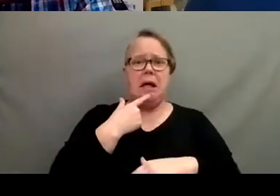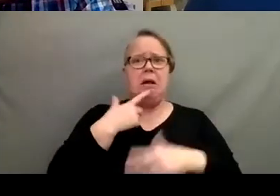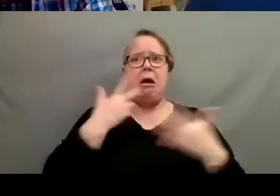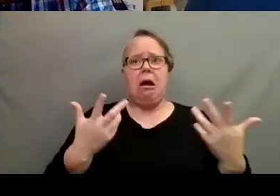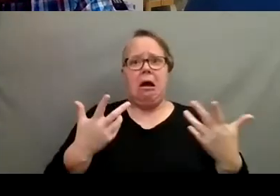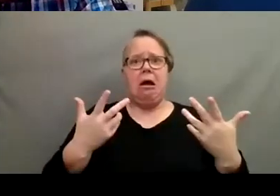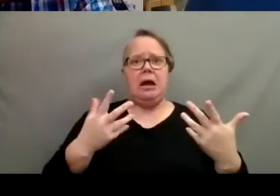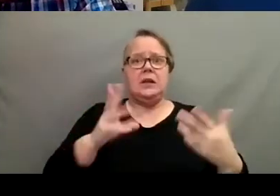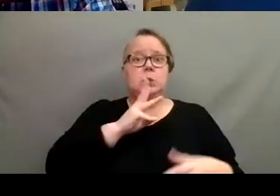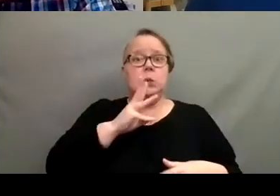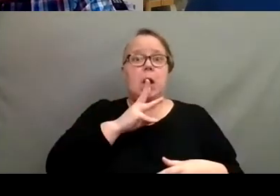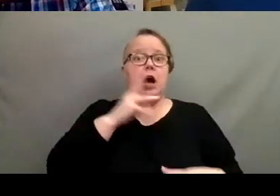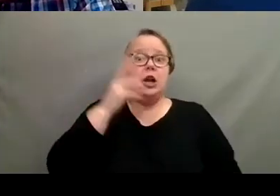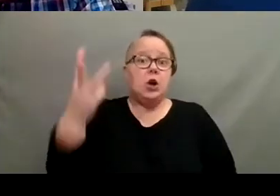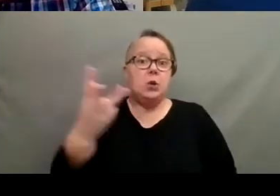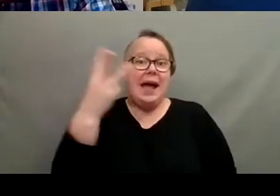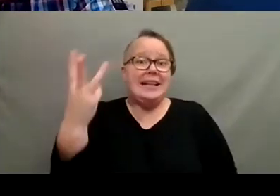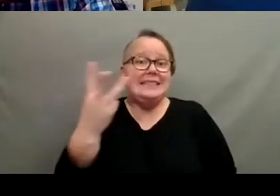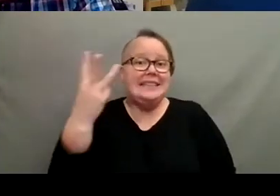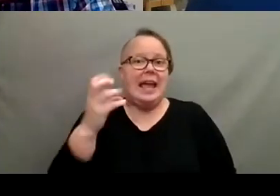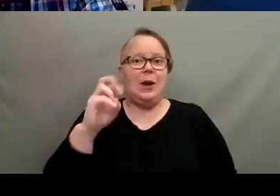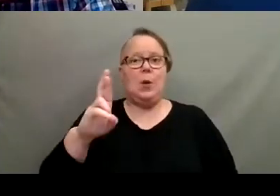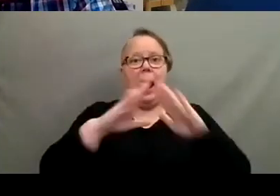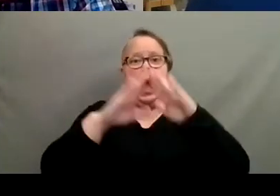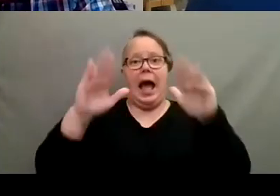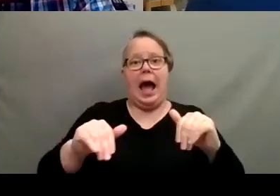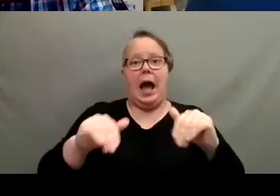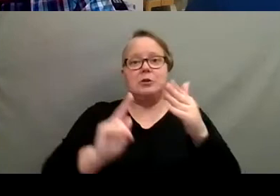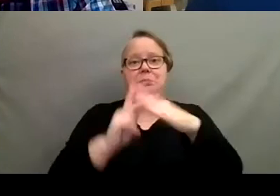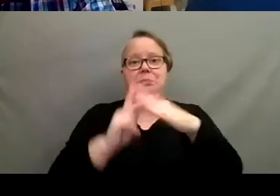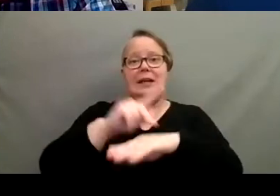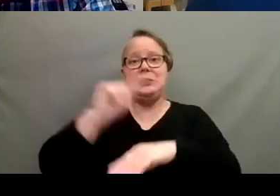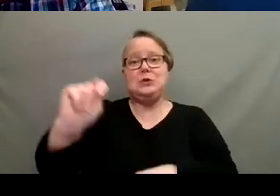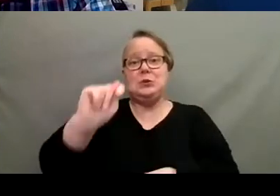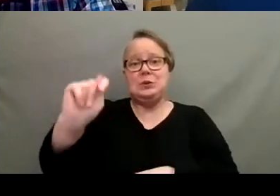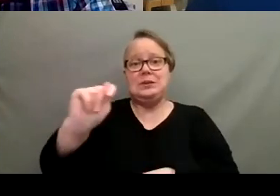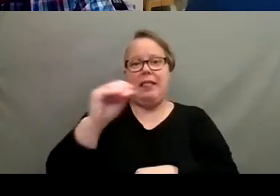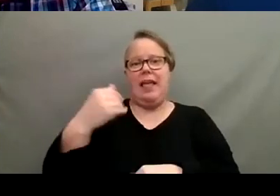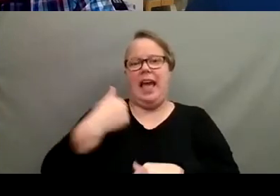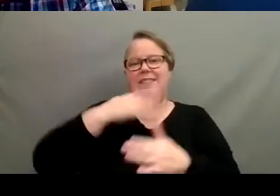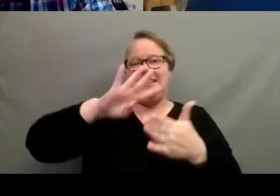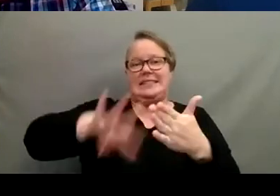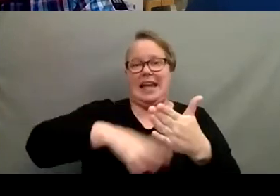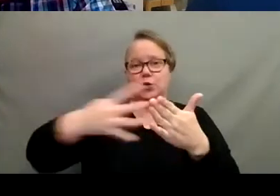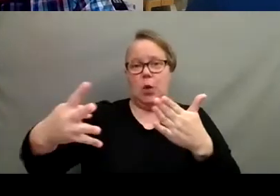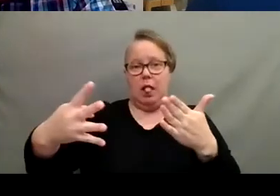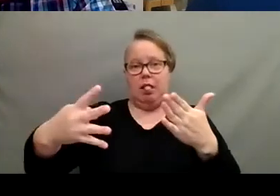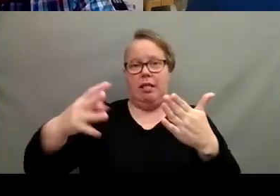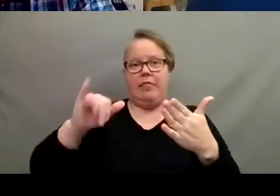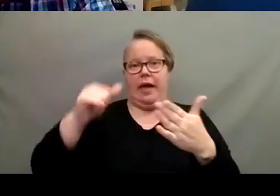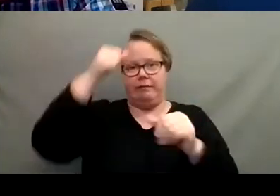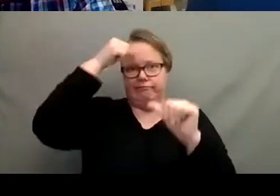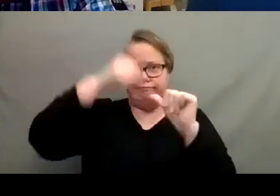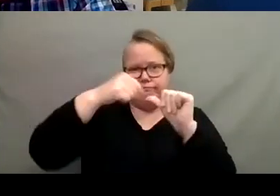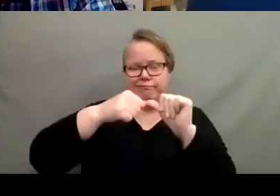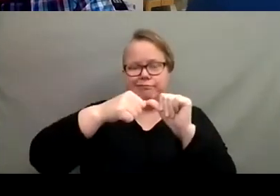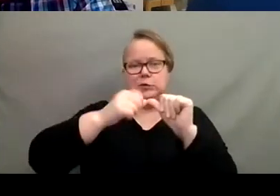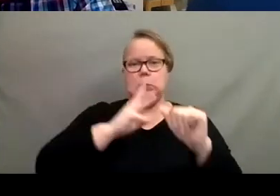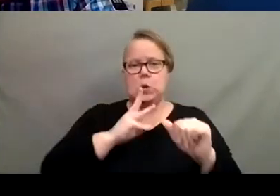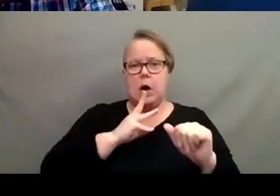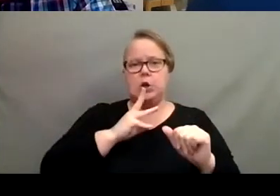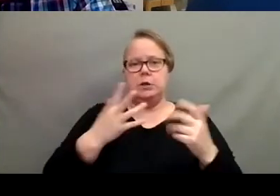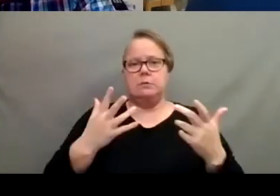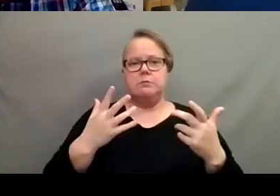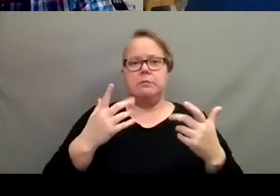it's water Wednesday or it's houseplant Tuesday or whatever. And they have kind of a schedule that they remember to water, which I think